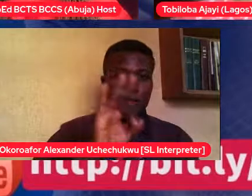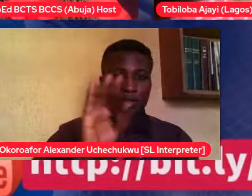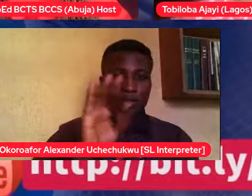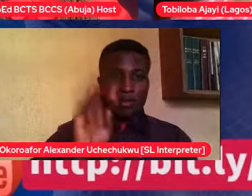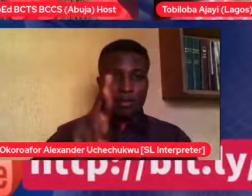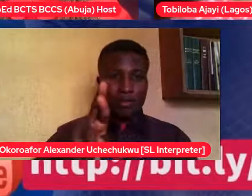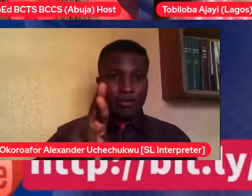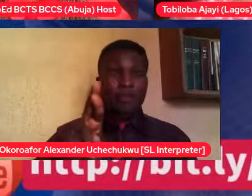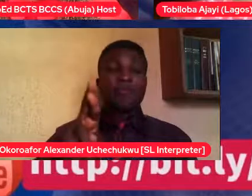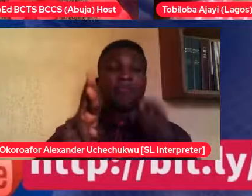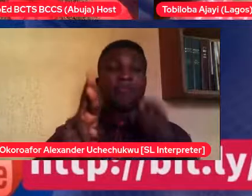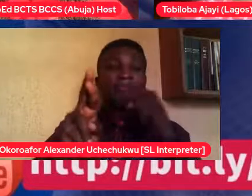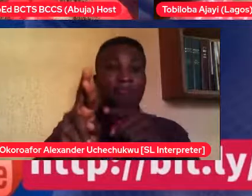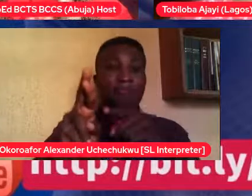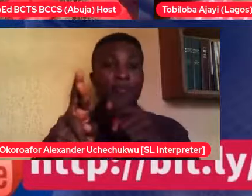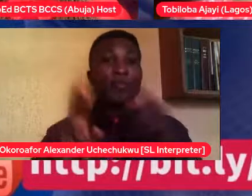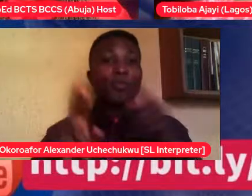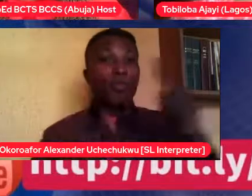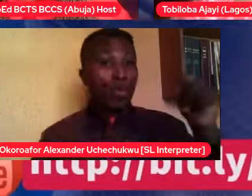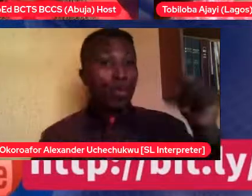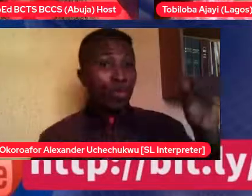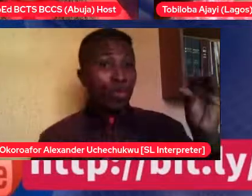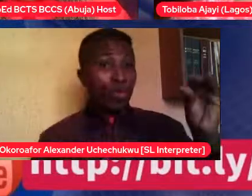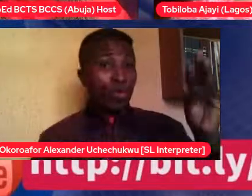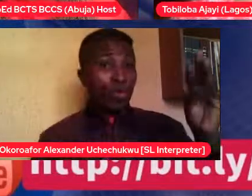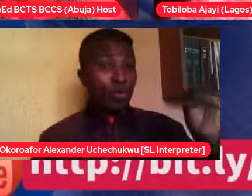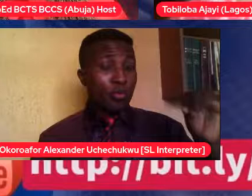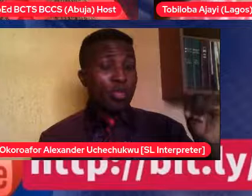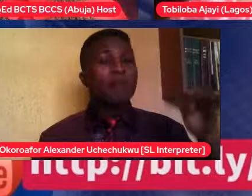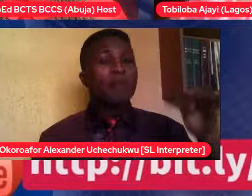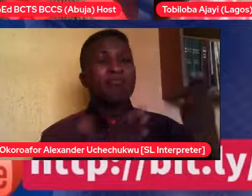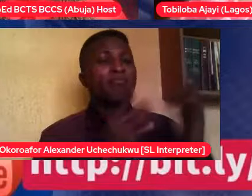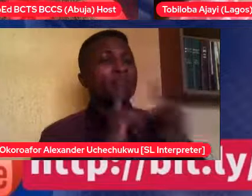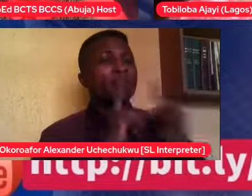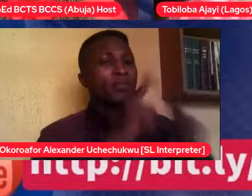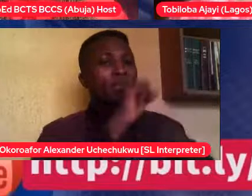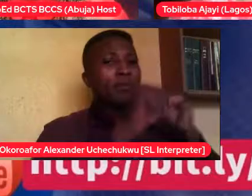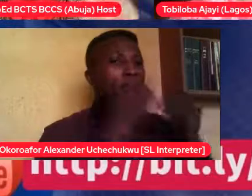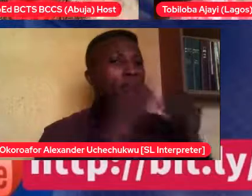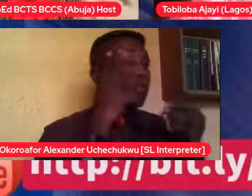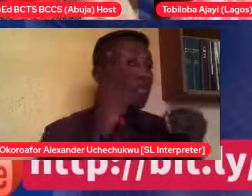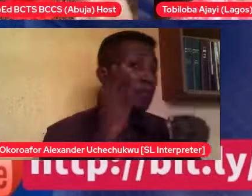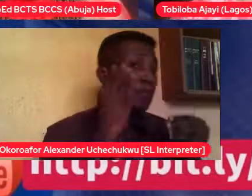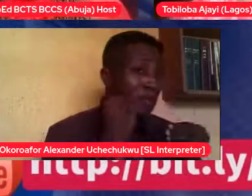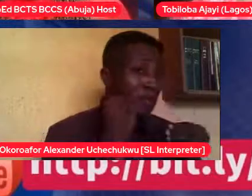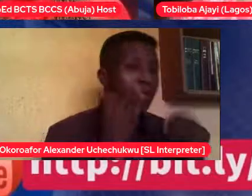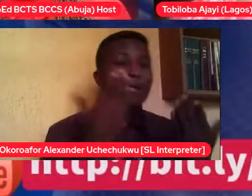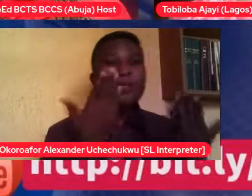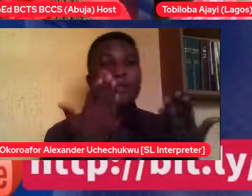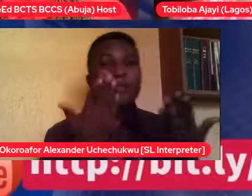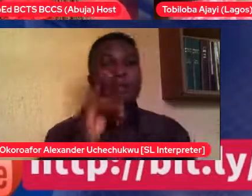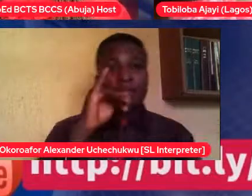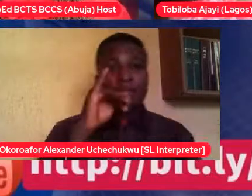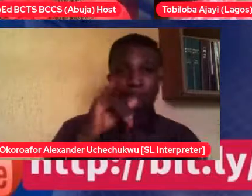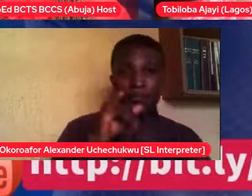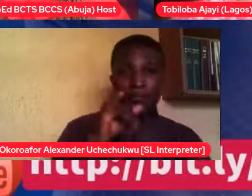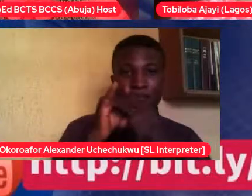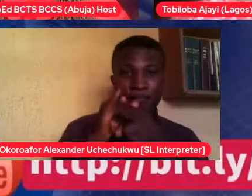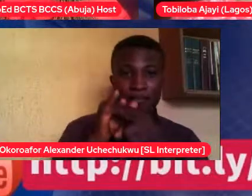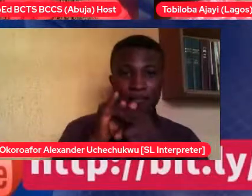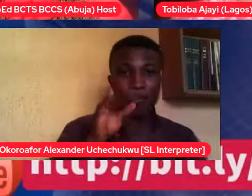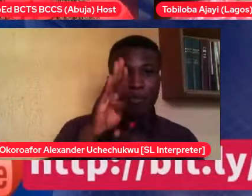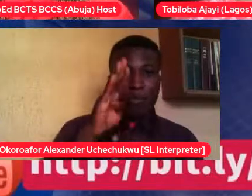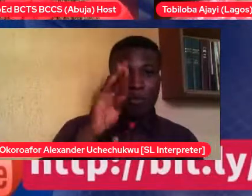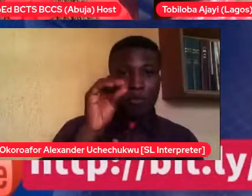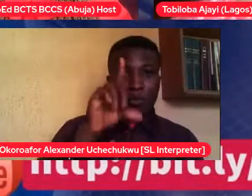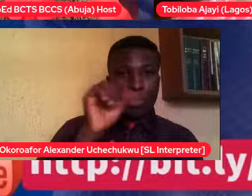matter with or without disability. So the question to you now, to Jennifer, is how do we prepare